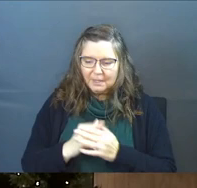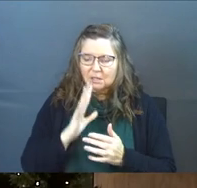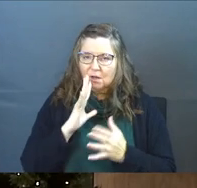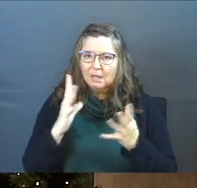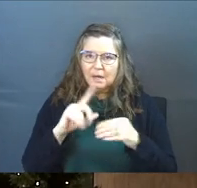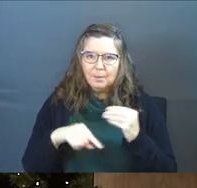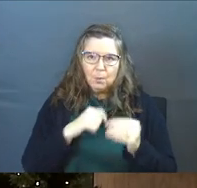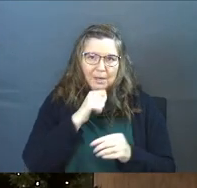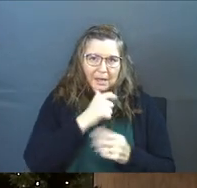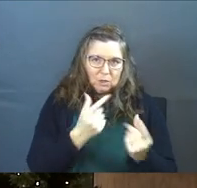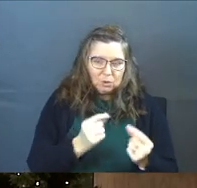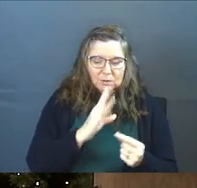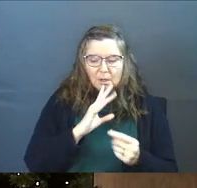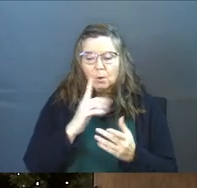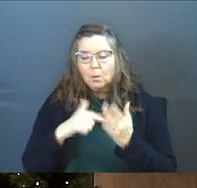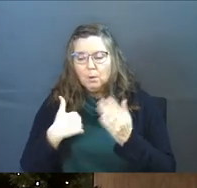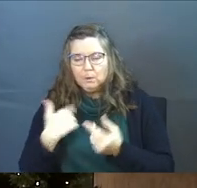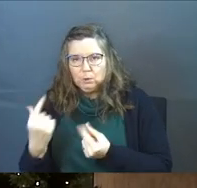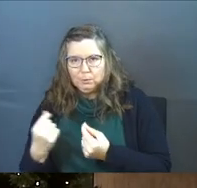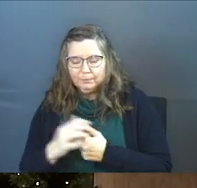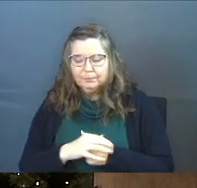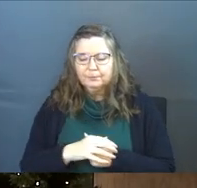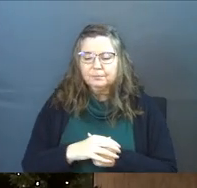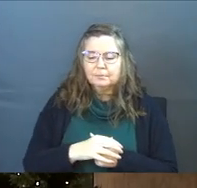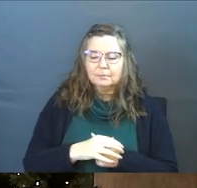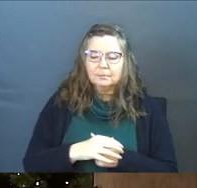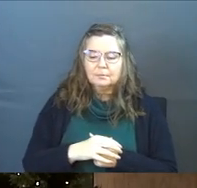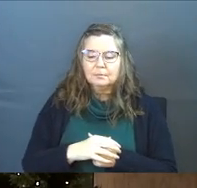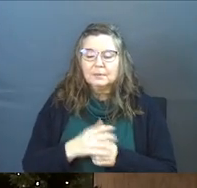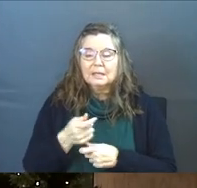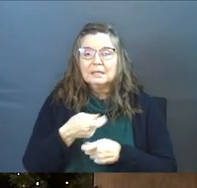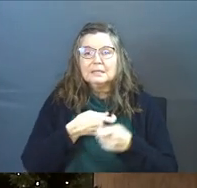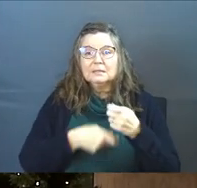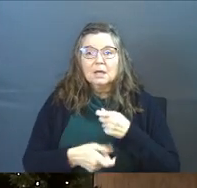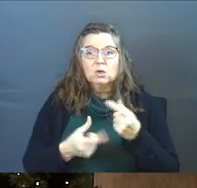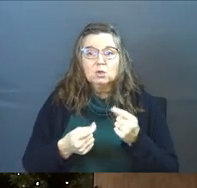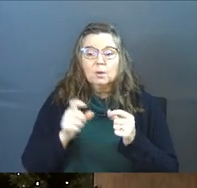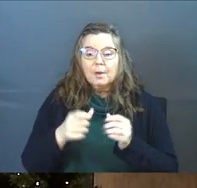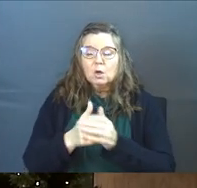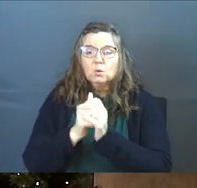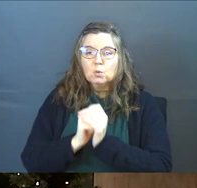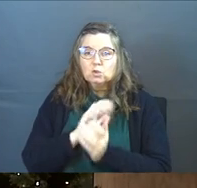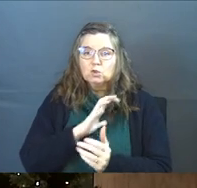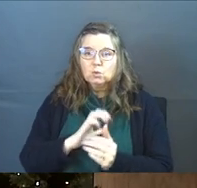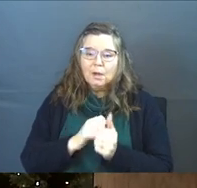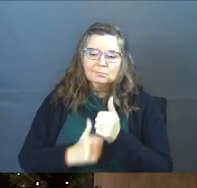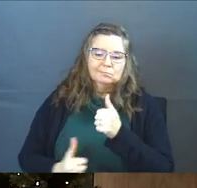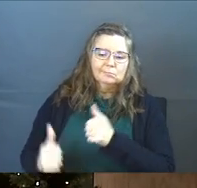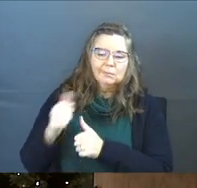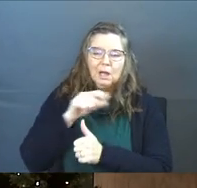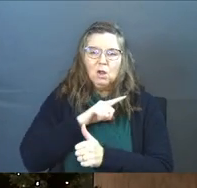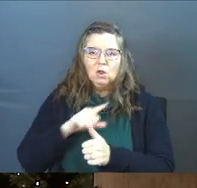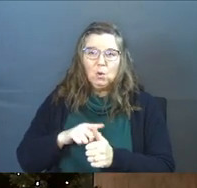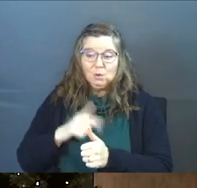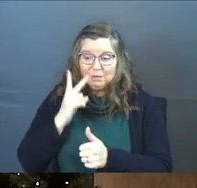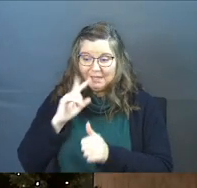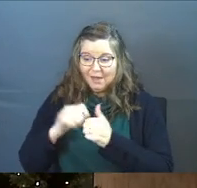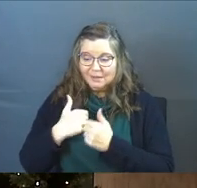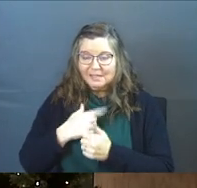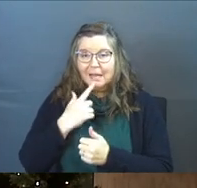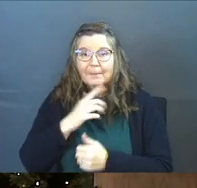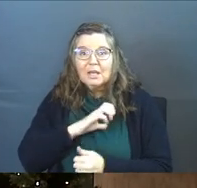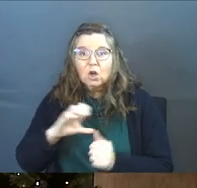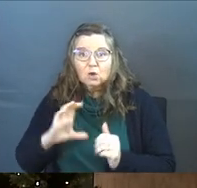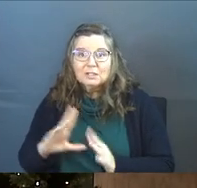Talked a lot about what not to do. Let's talk about what we do. Instead, you must worship Christ as Lord of your life. See how he's saying?